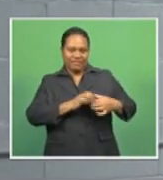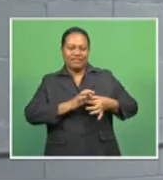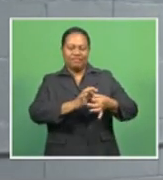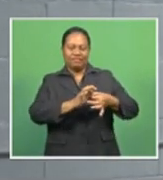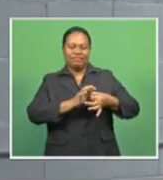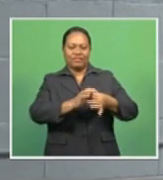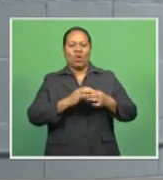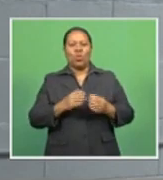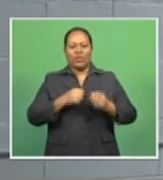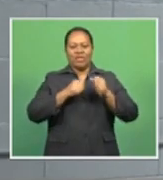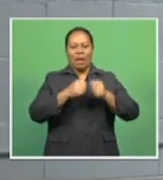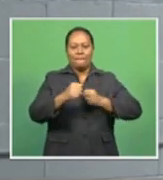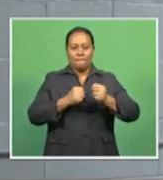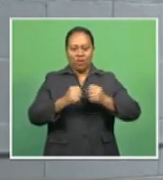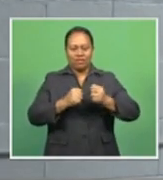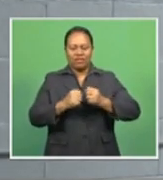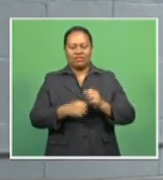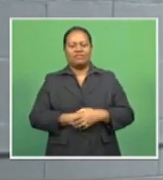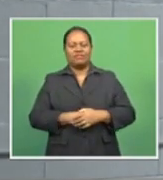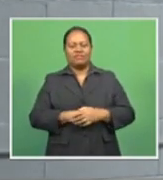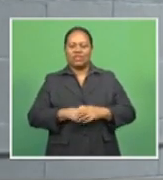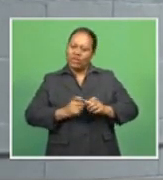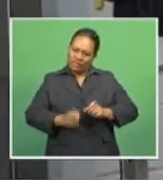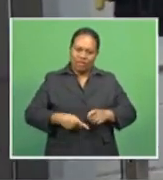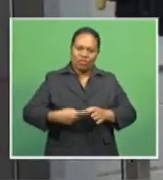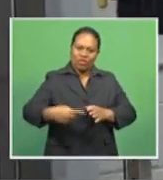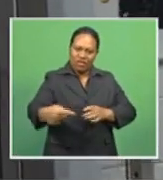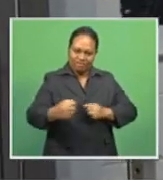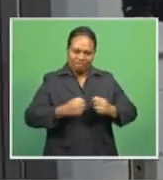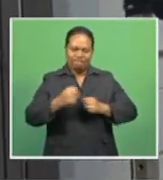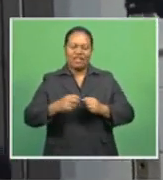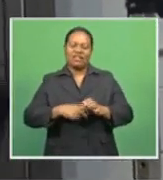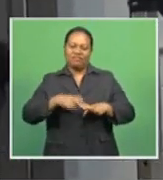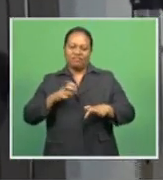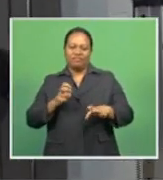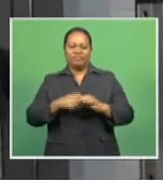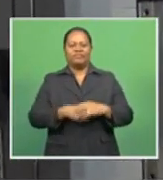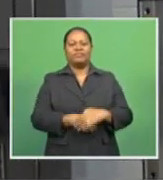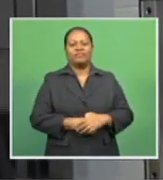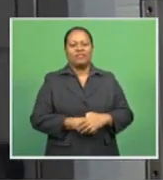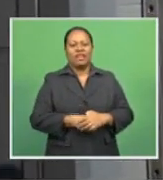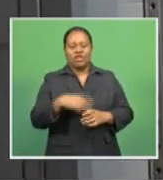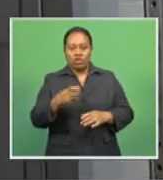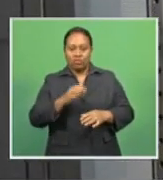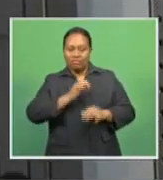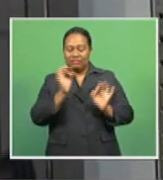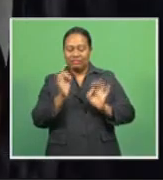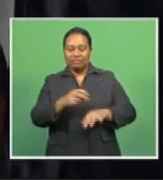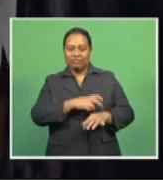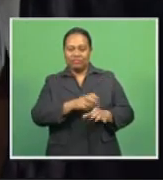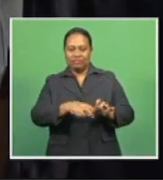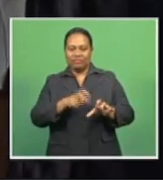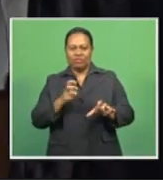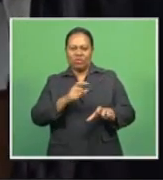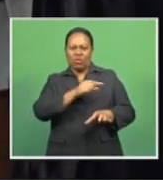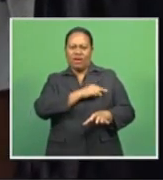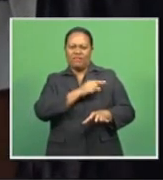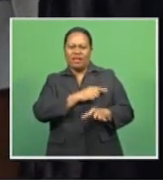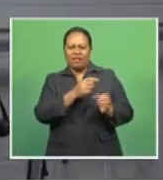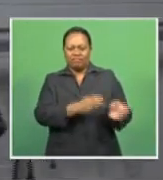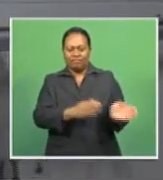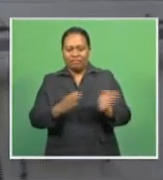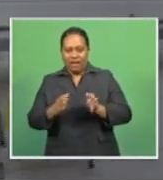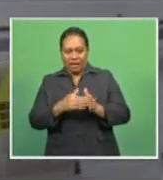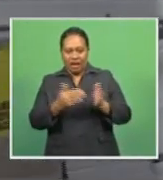with boxing until I retire. After failing to make it to the qualifiers, the 26-year-old has shifted his